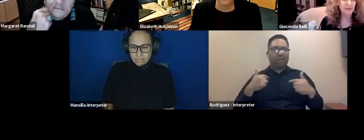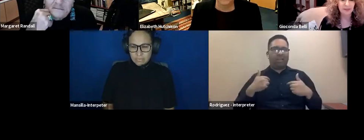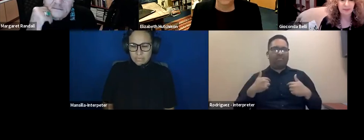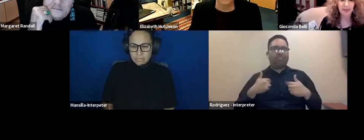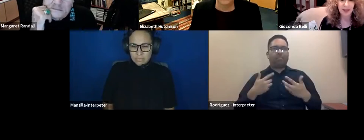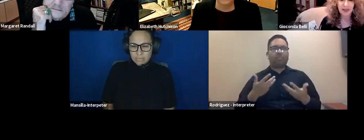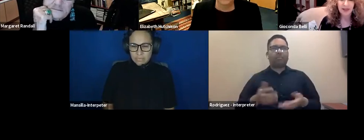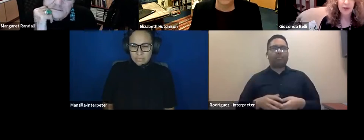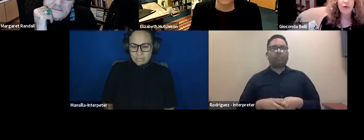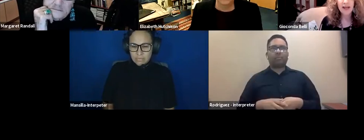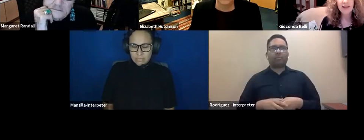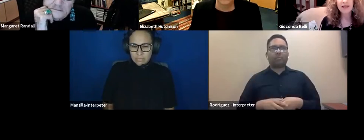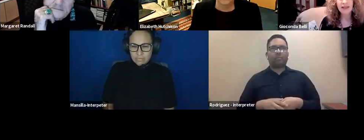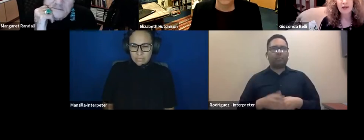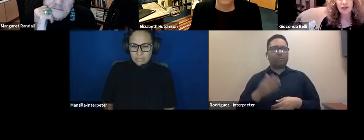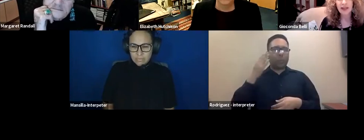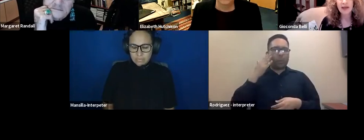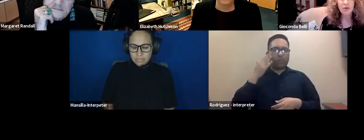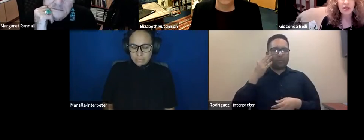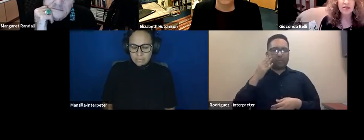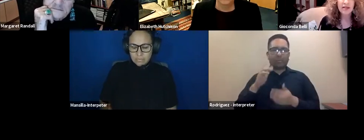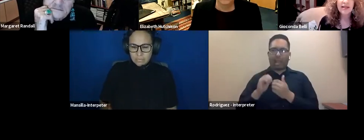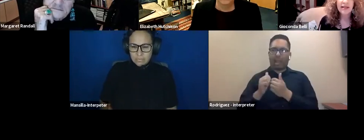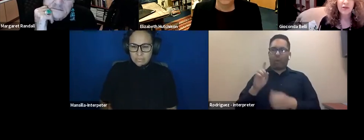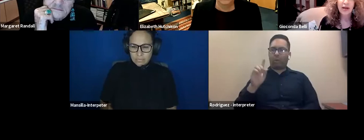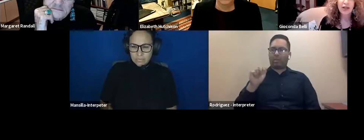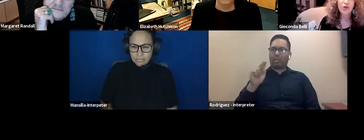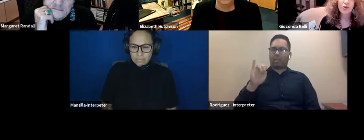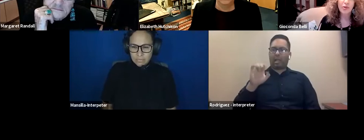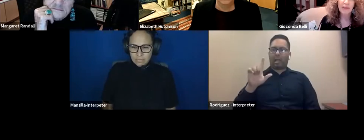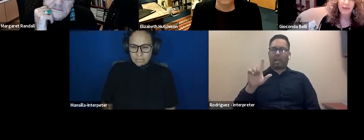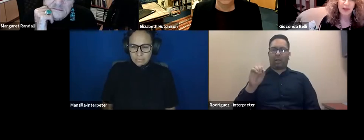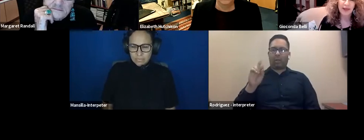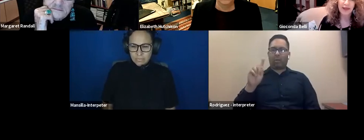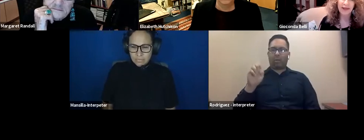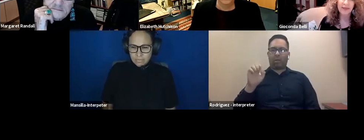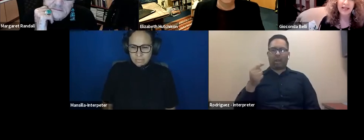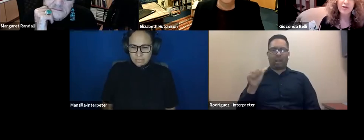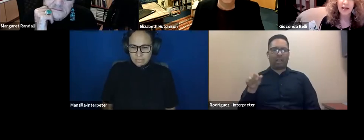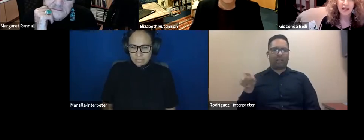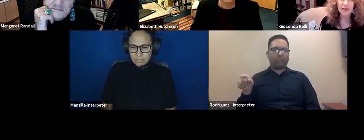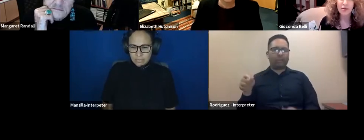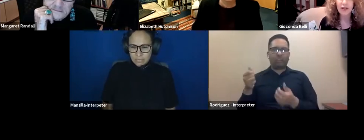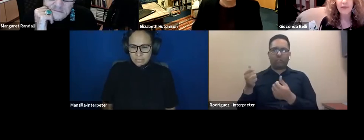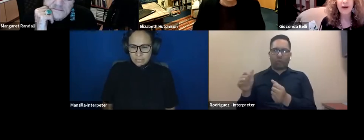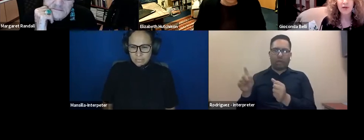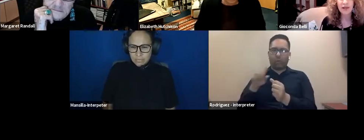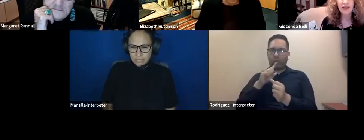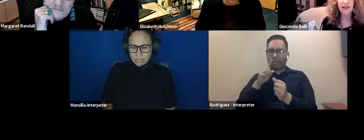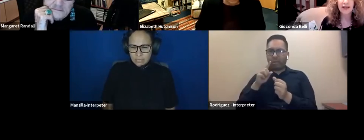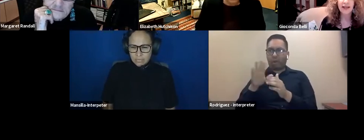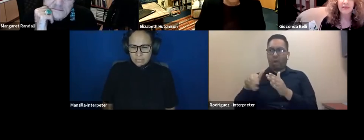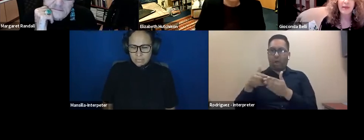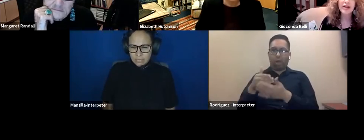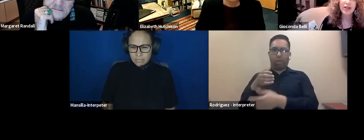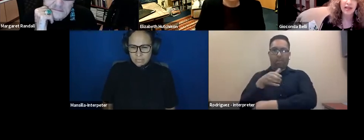the, the way that Daniel Ortega was trying to, uh, centralize all the power